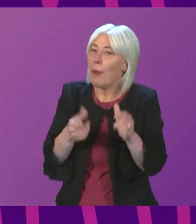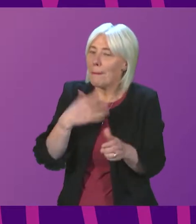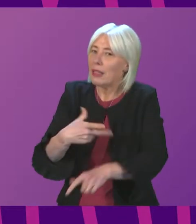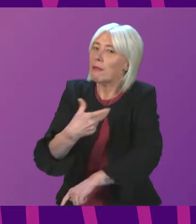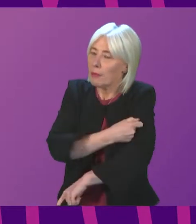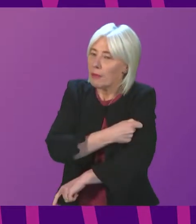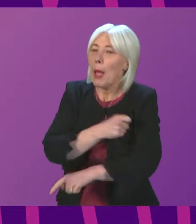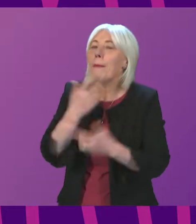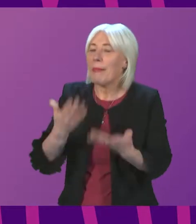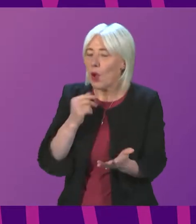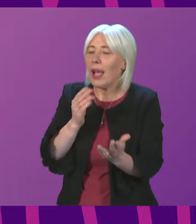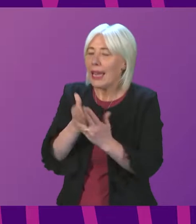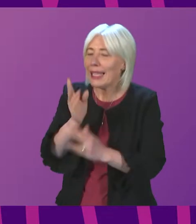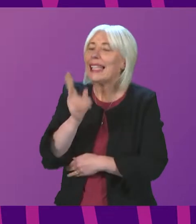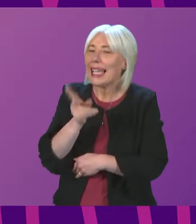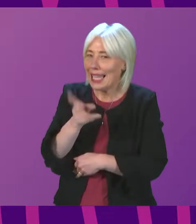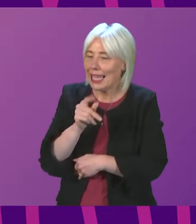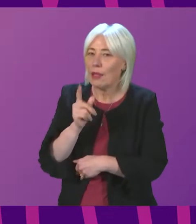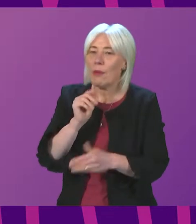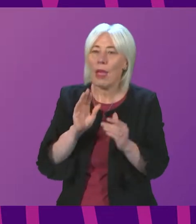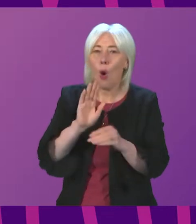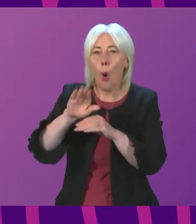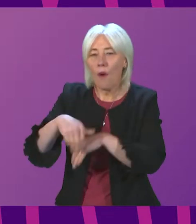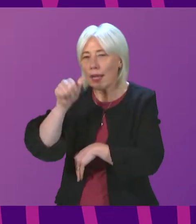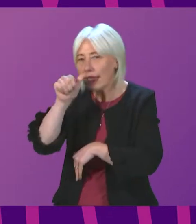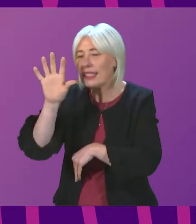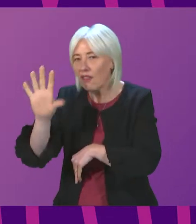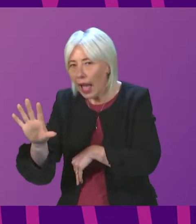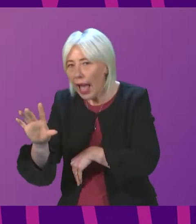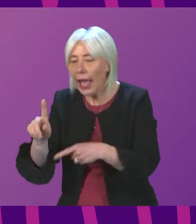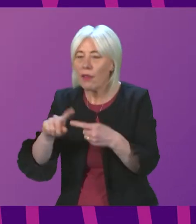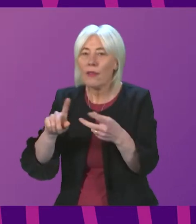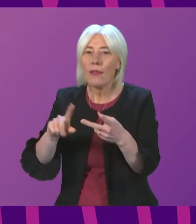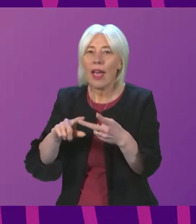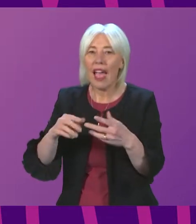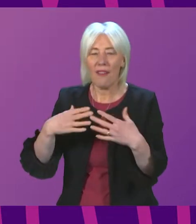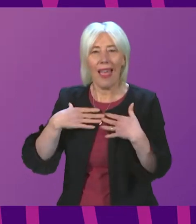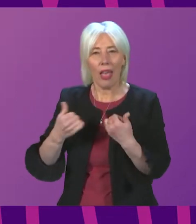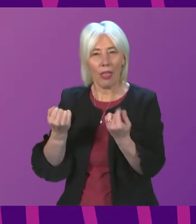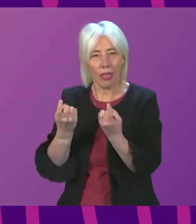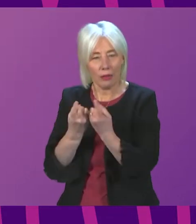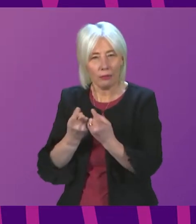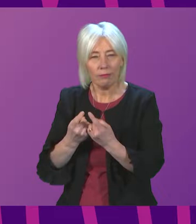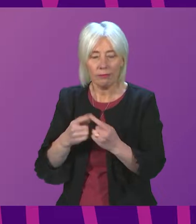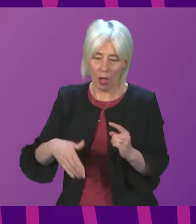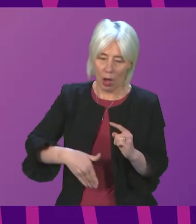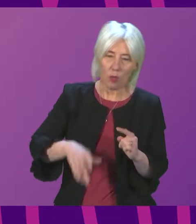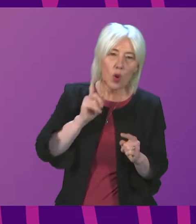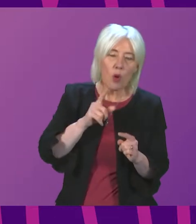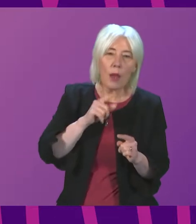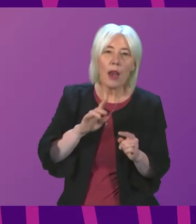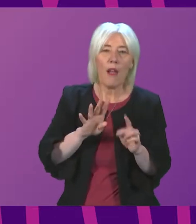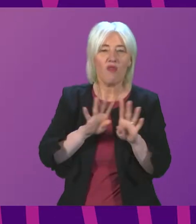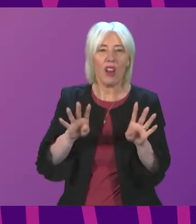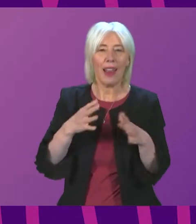can now access flu vaccination again are people aged over 65, people with an eligible health condition, pregnant women, frontline health and social care